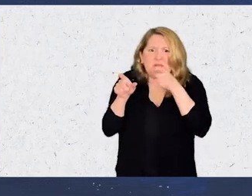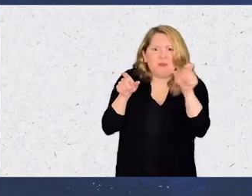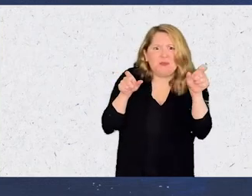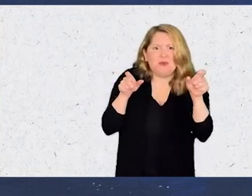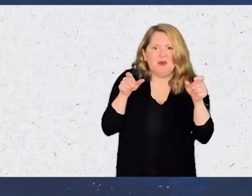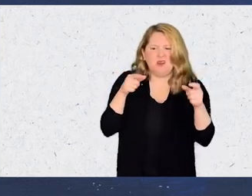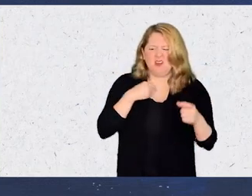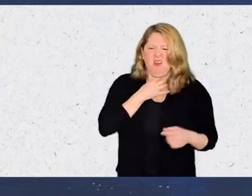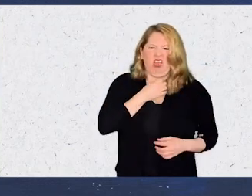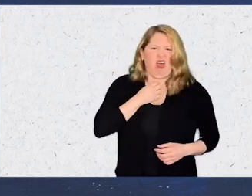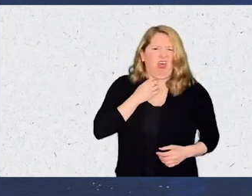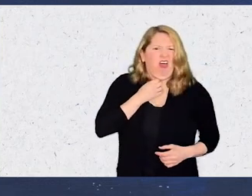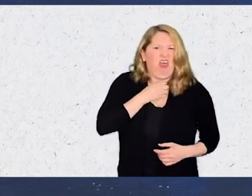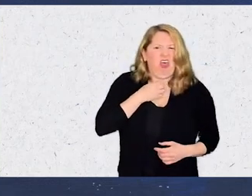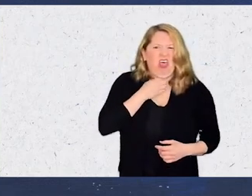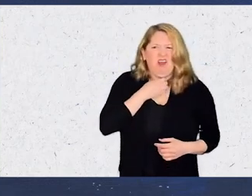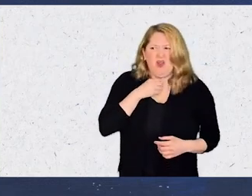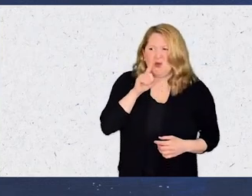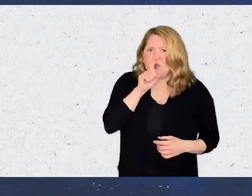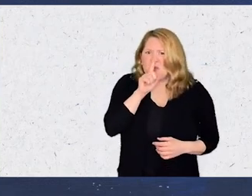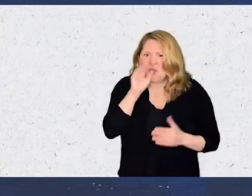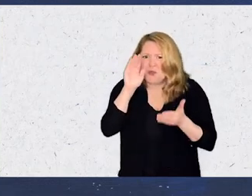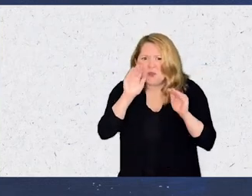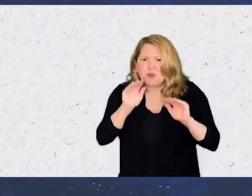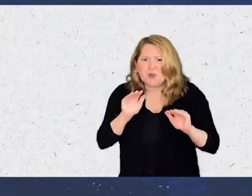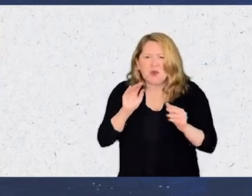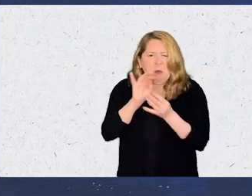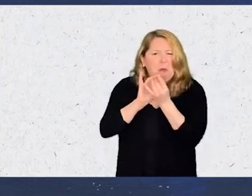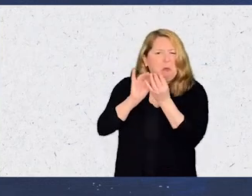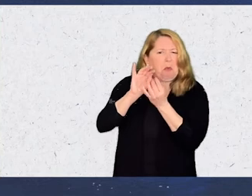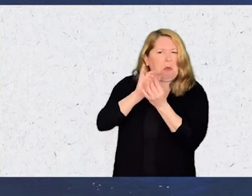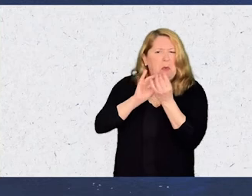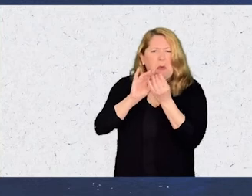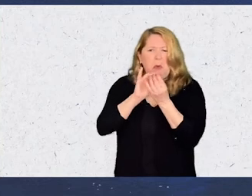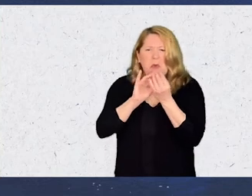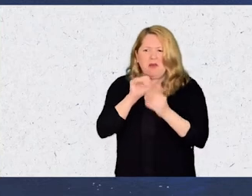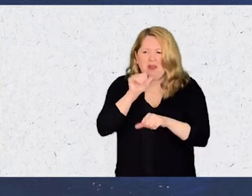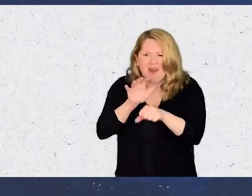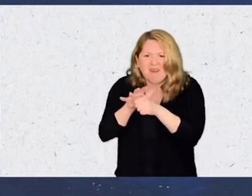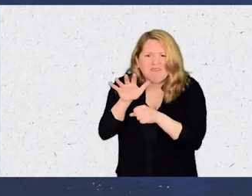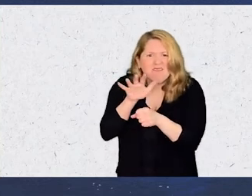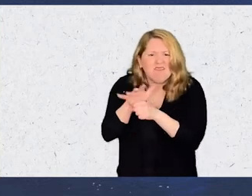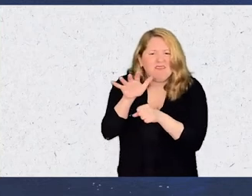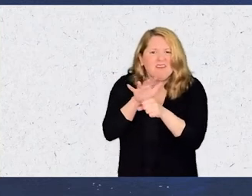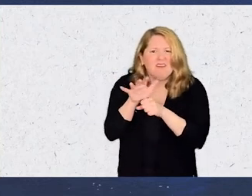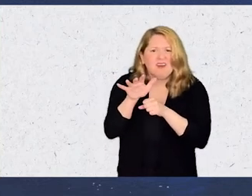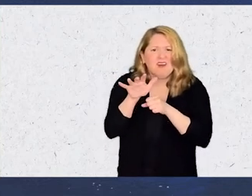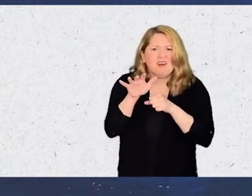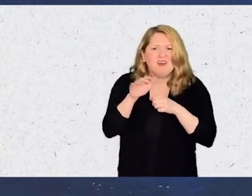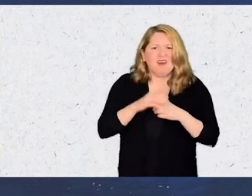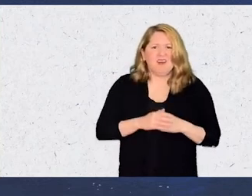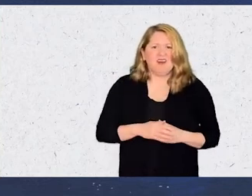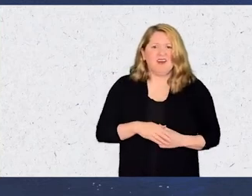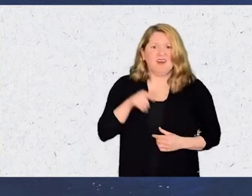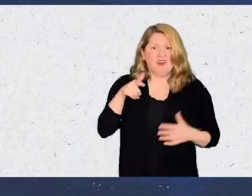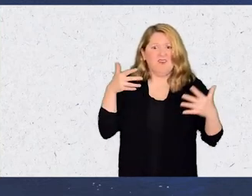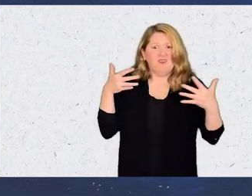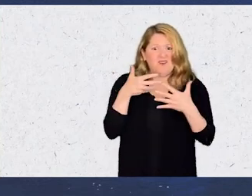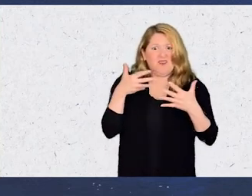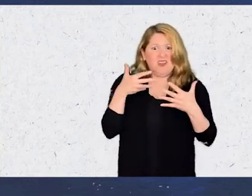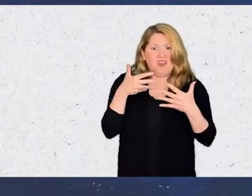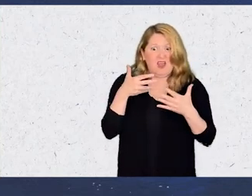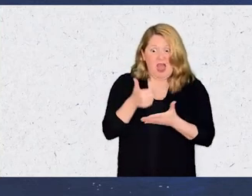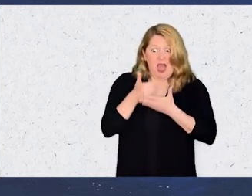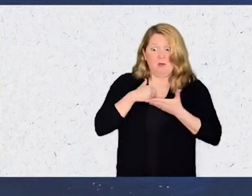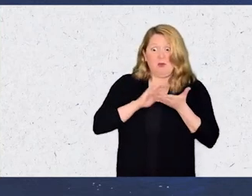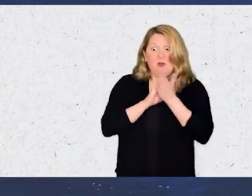It is too hoarse, too tiny, too jumbled, too not enough. Fear can't be rearranged